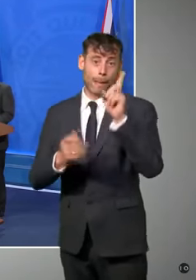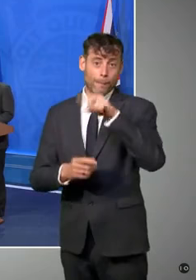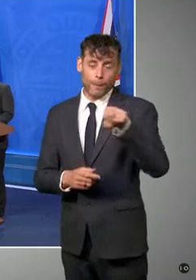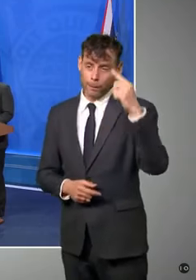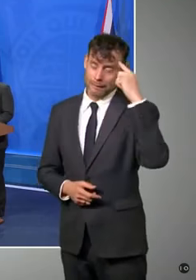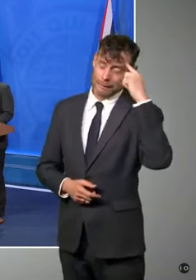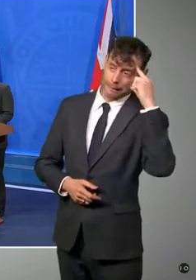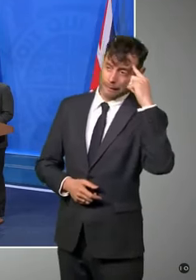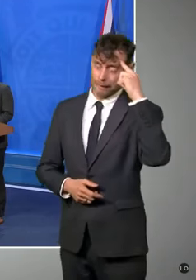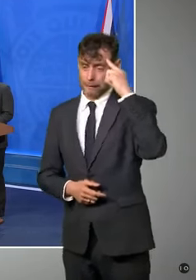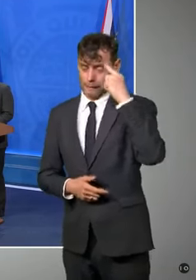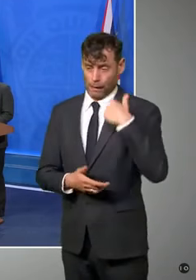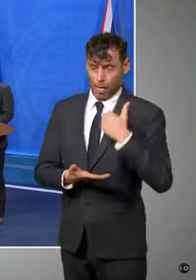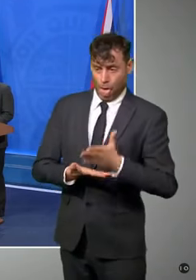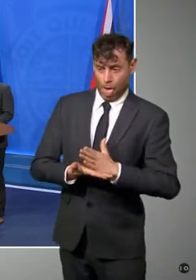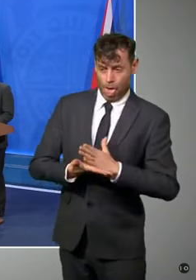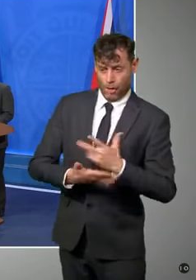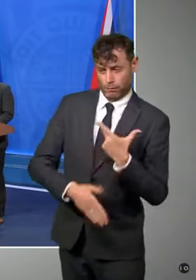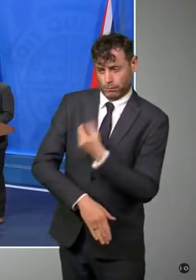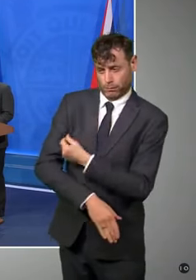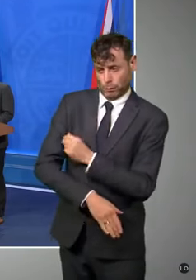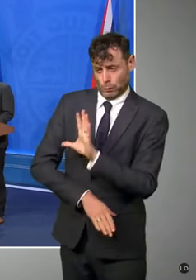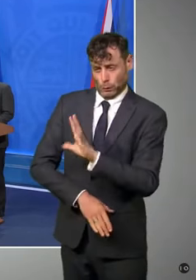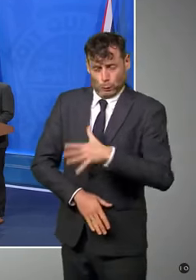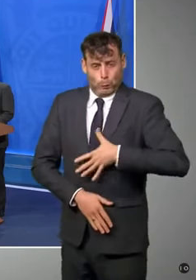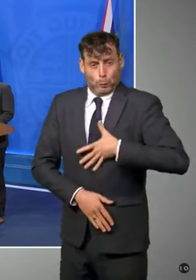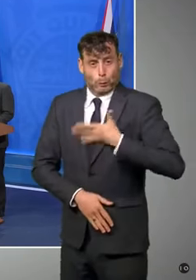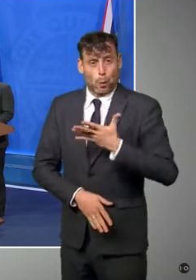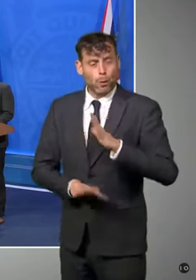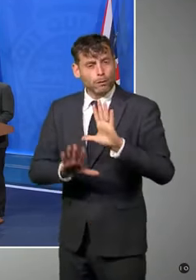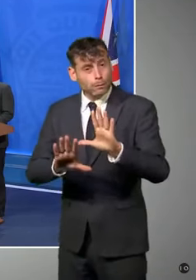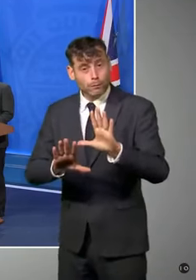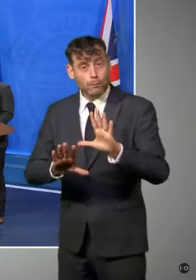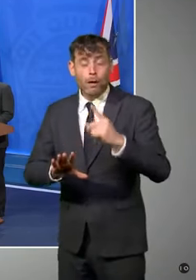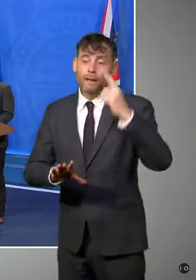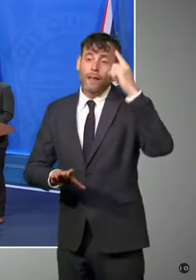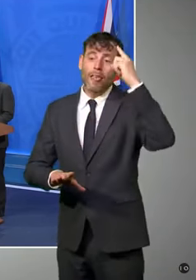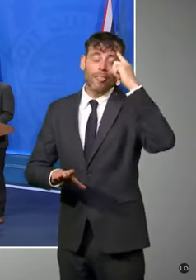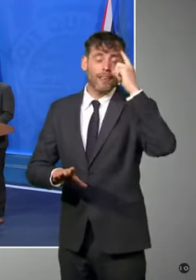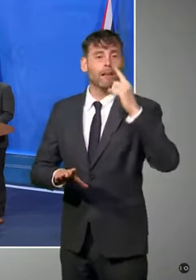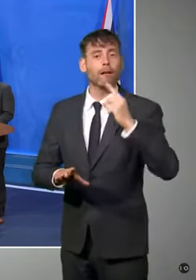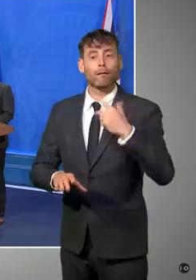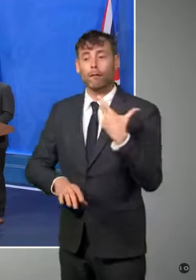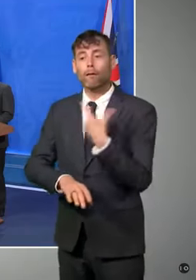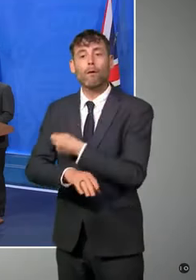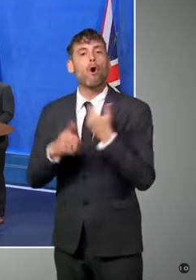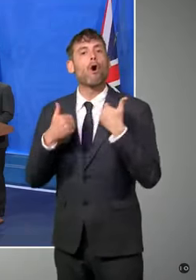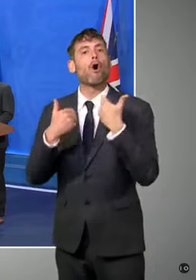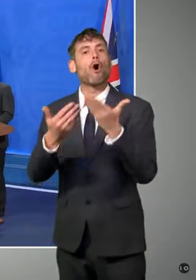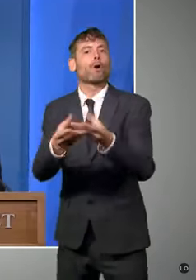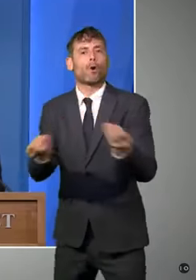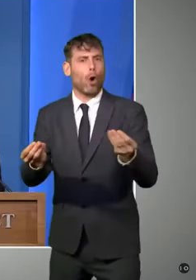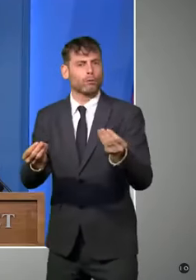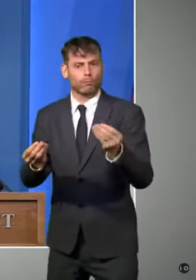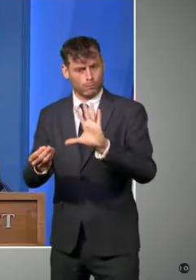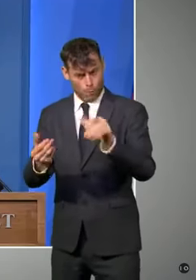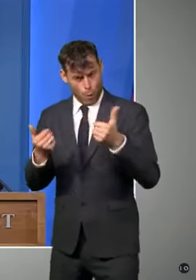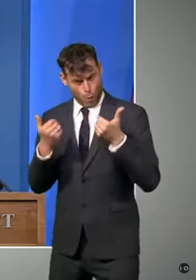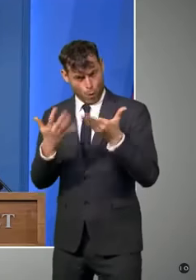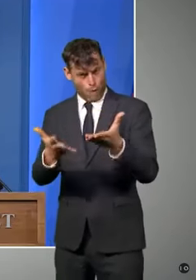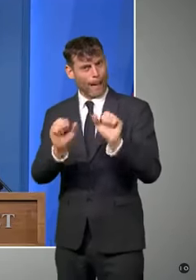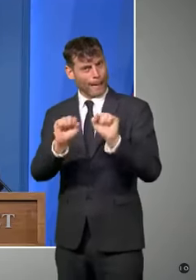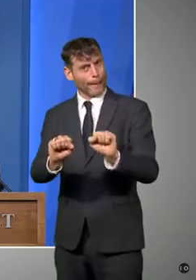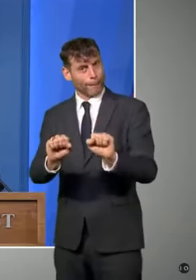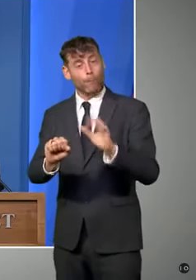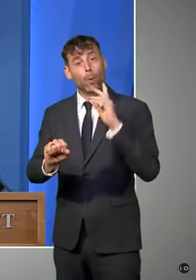decided that you would like your vaccination and you're eligible, we have a vaccination for you. If you've had your first dose and you